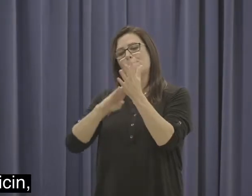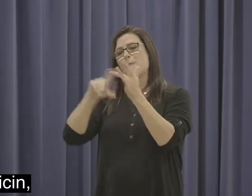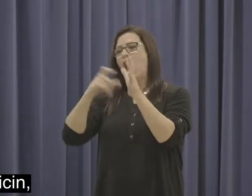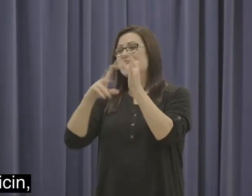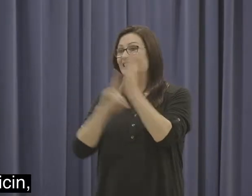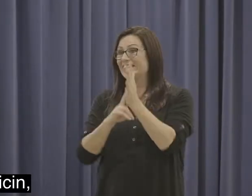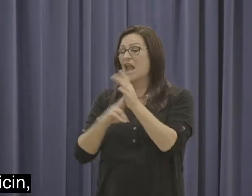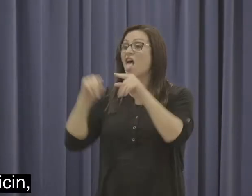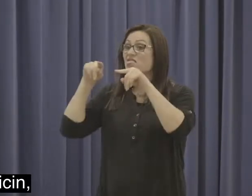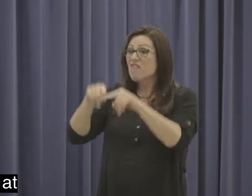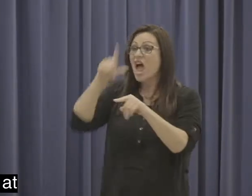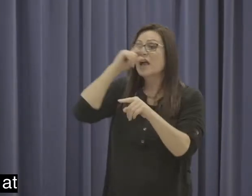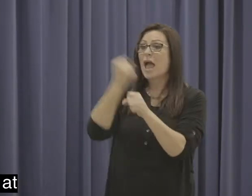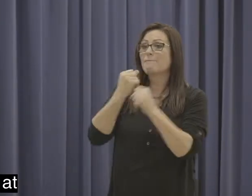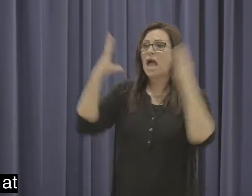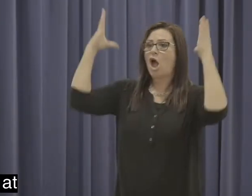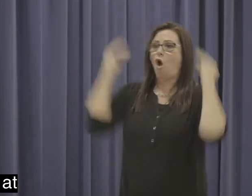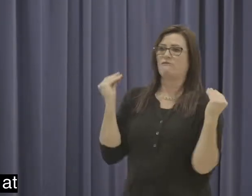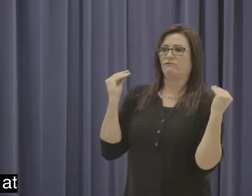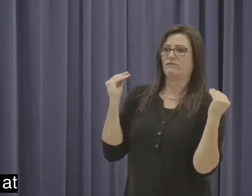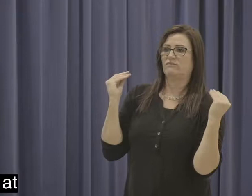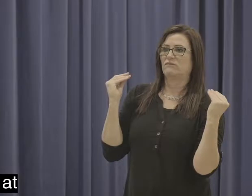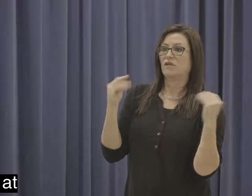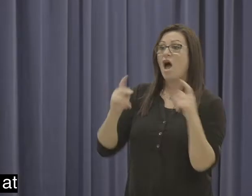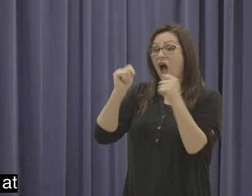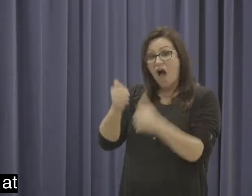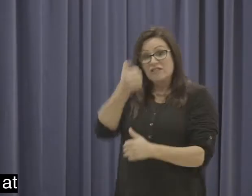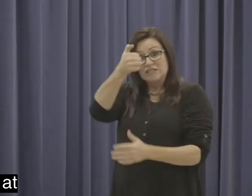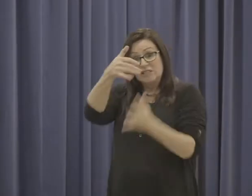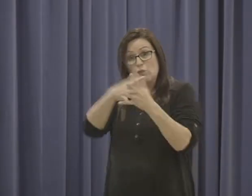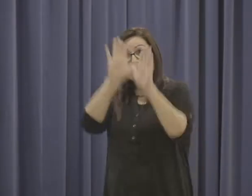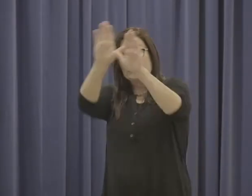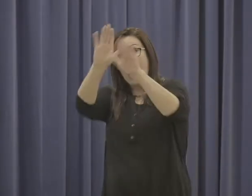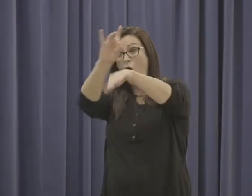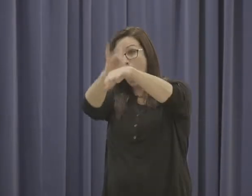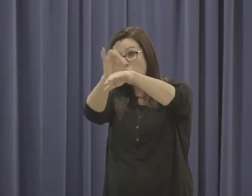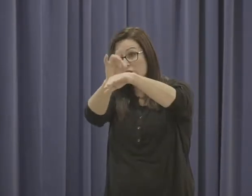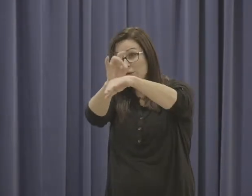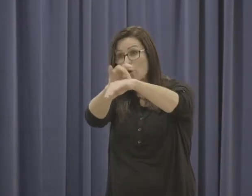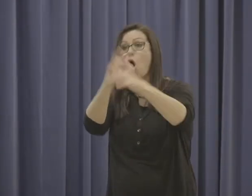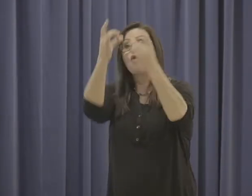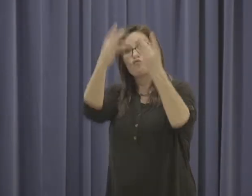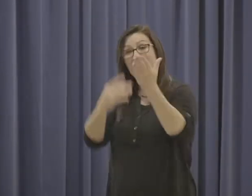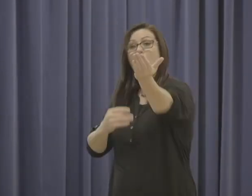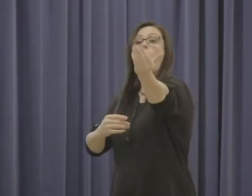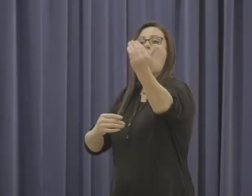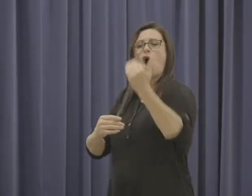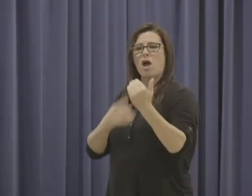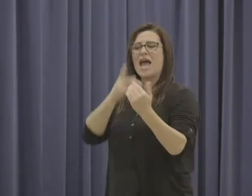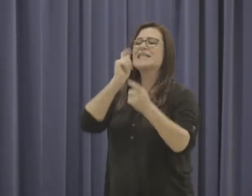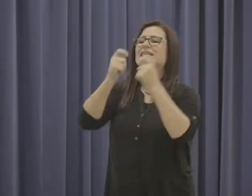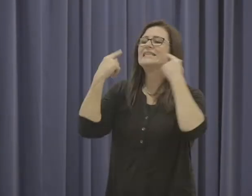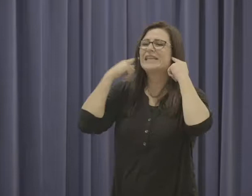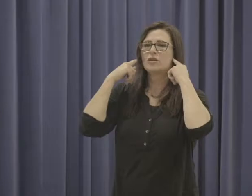cause hearing loss. After spending six weeks at Princess Margaret Hospital Mako was ready to come home but failed his first